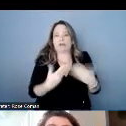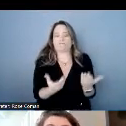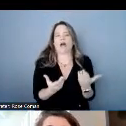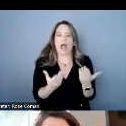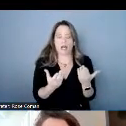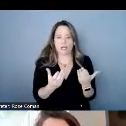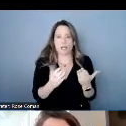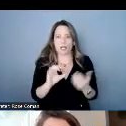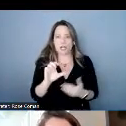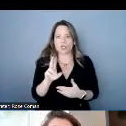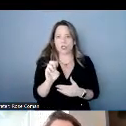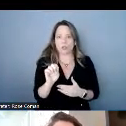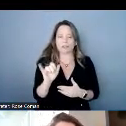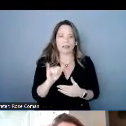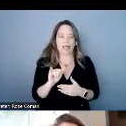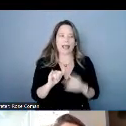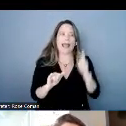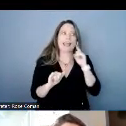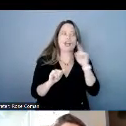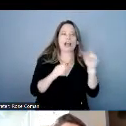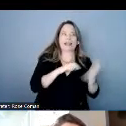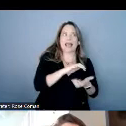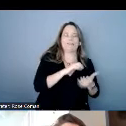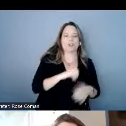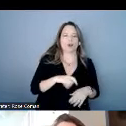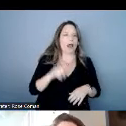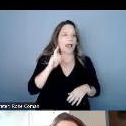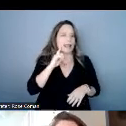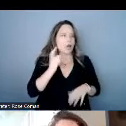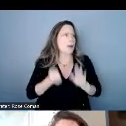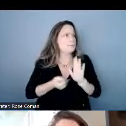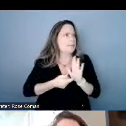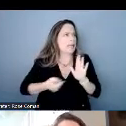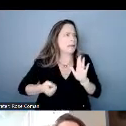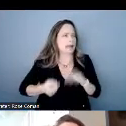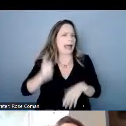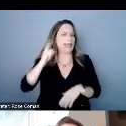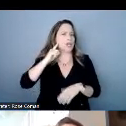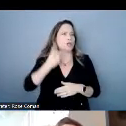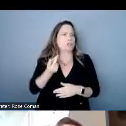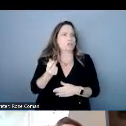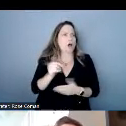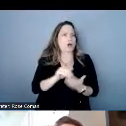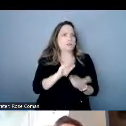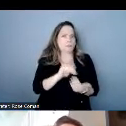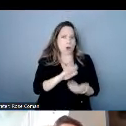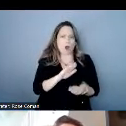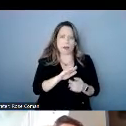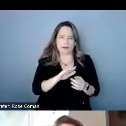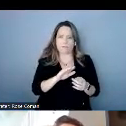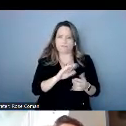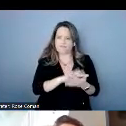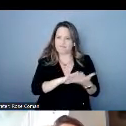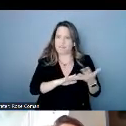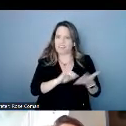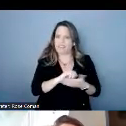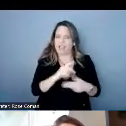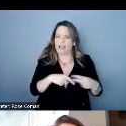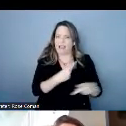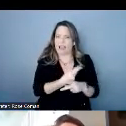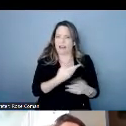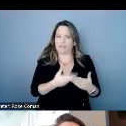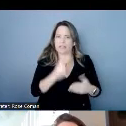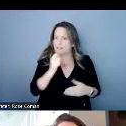laughter um dogs barking so if there is an individual who